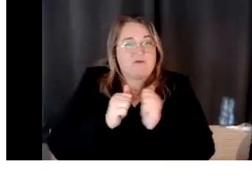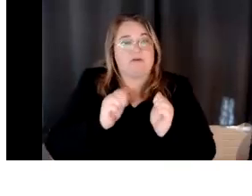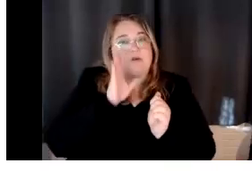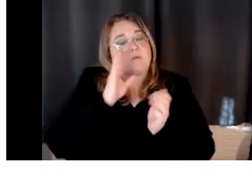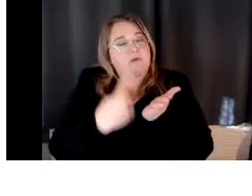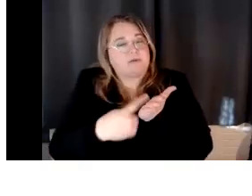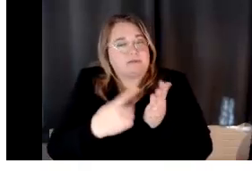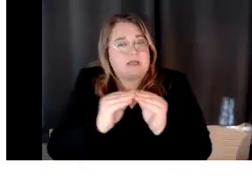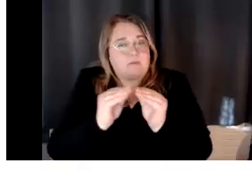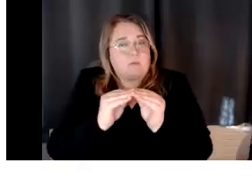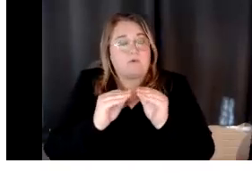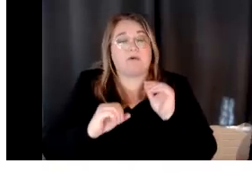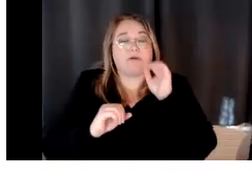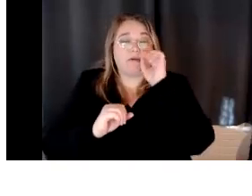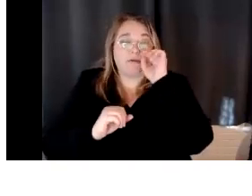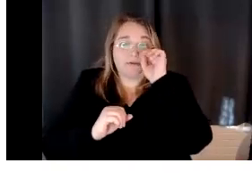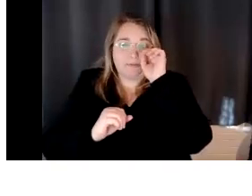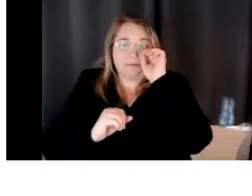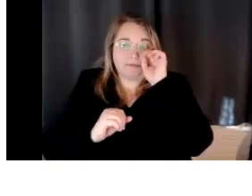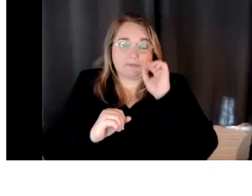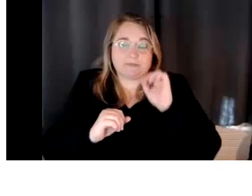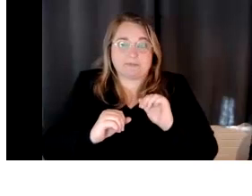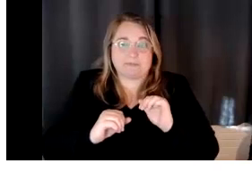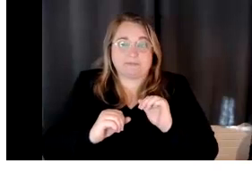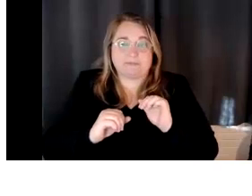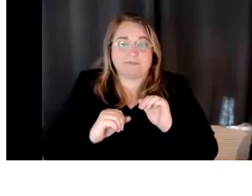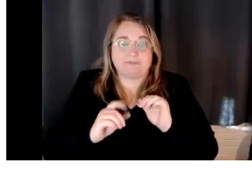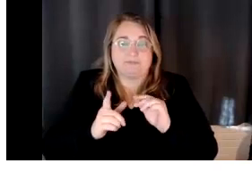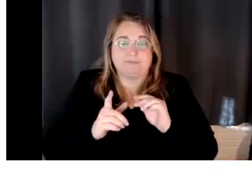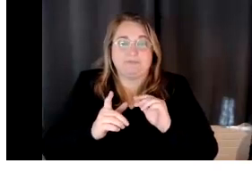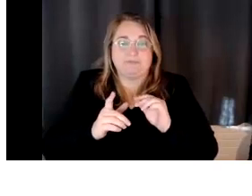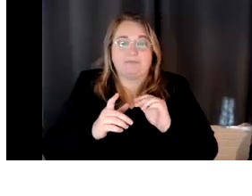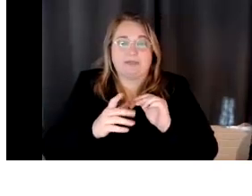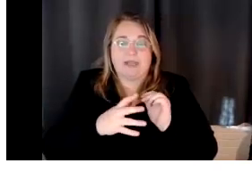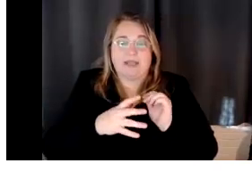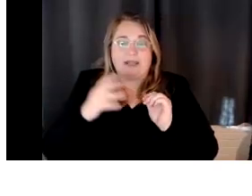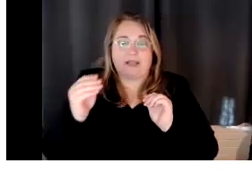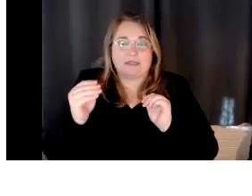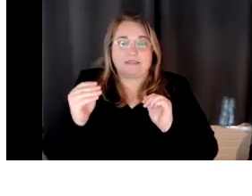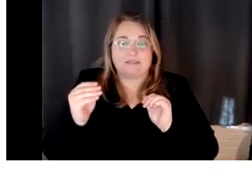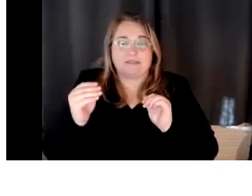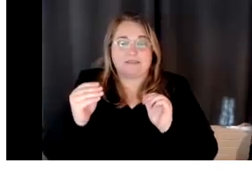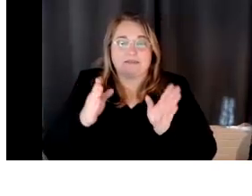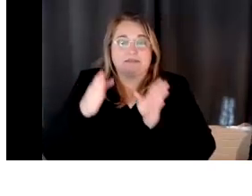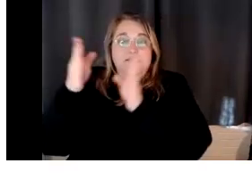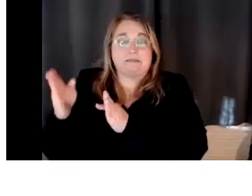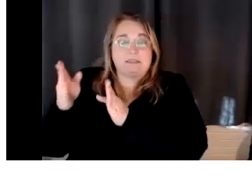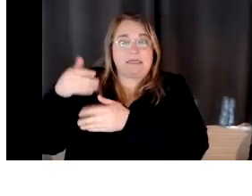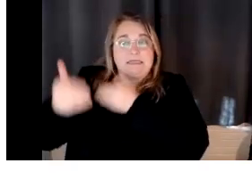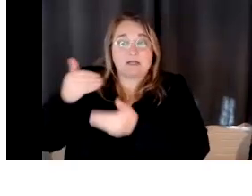together. Um, and, um, the acceleration